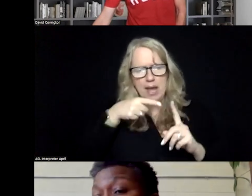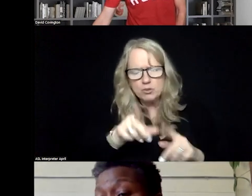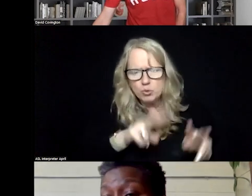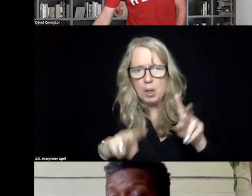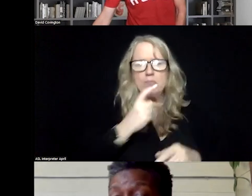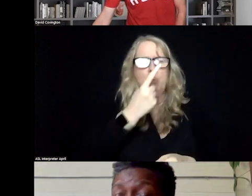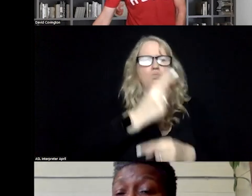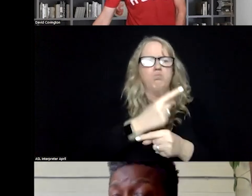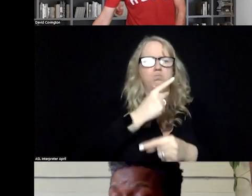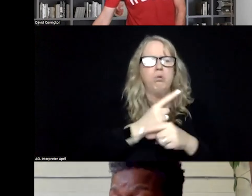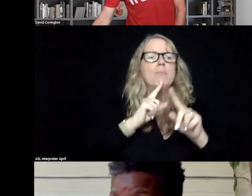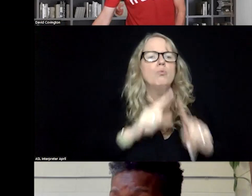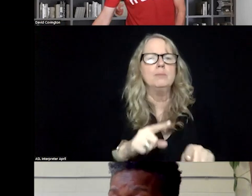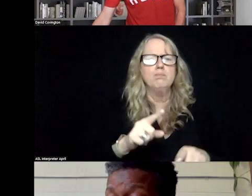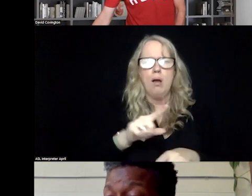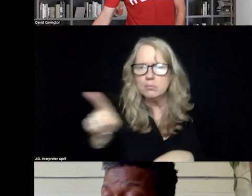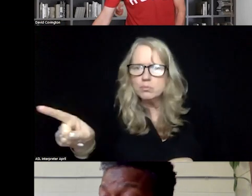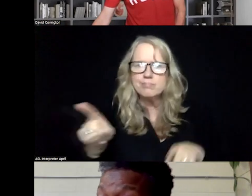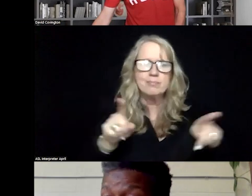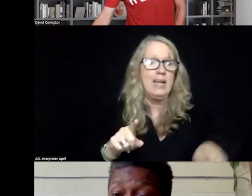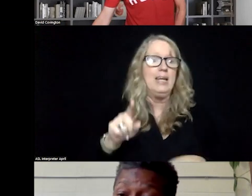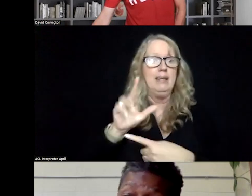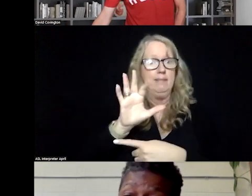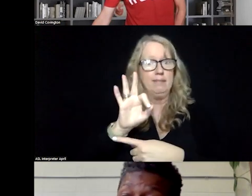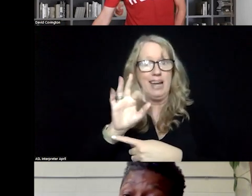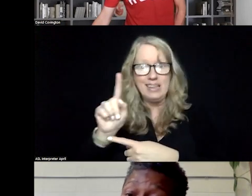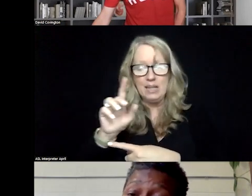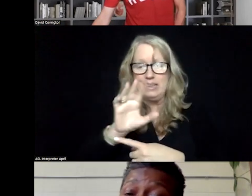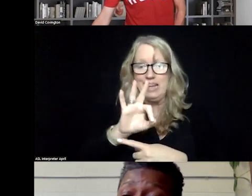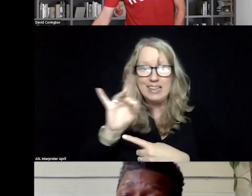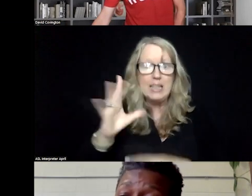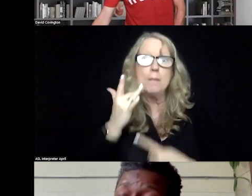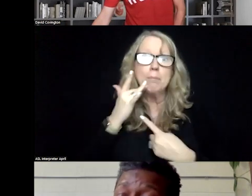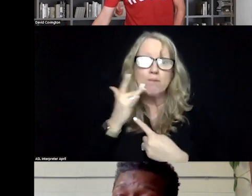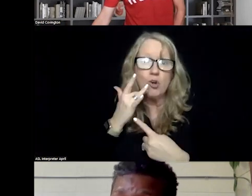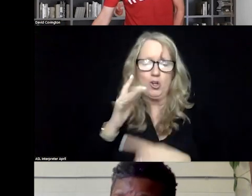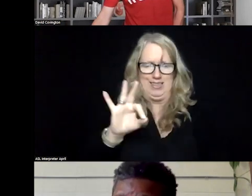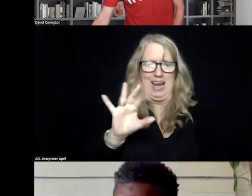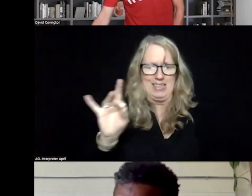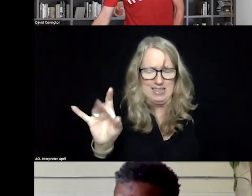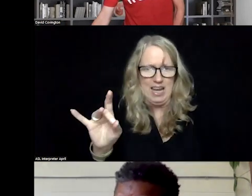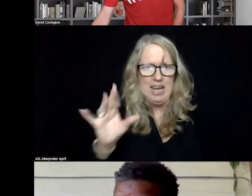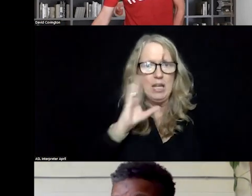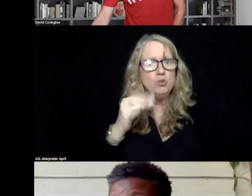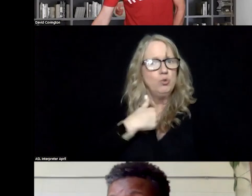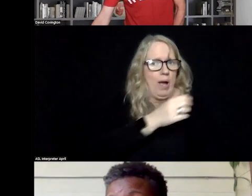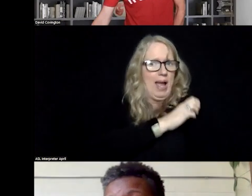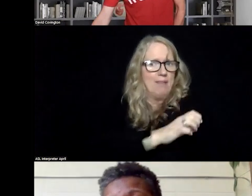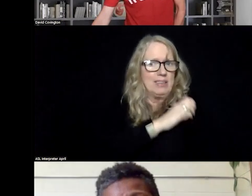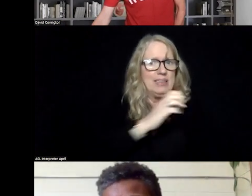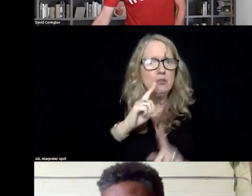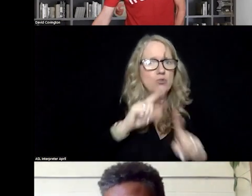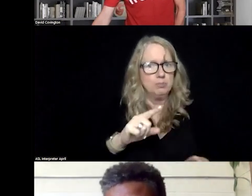proper response, whether it is a 988, which is our preference to have a, uh, clinical response,